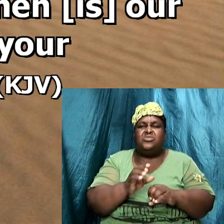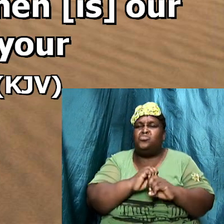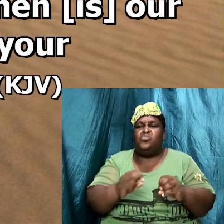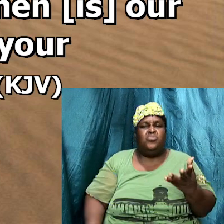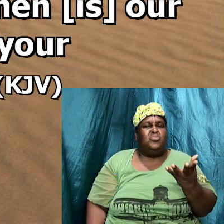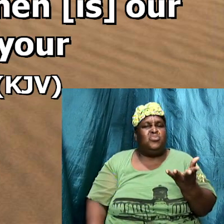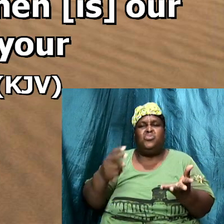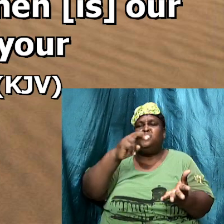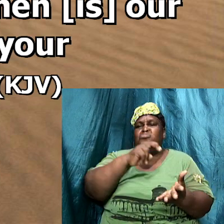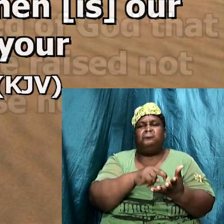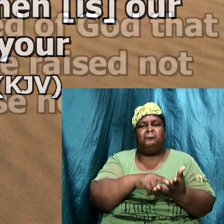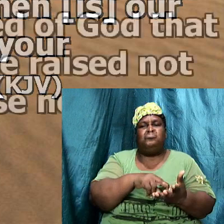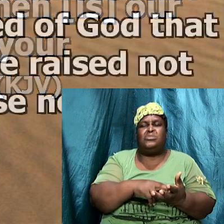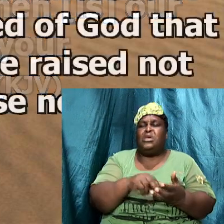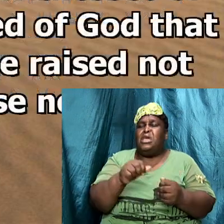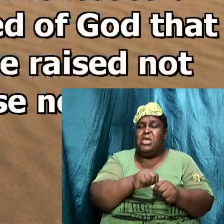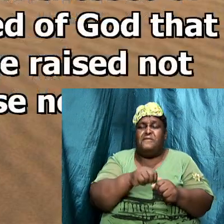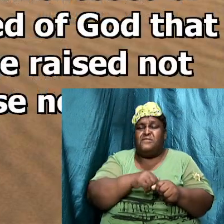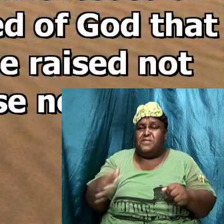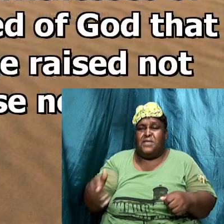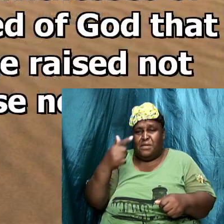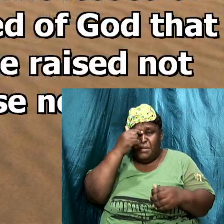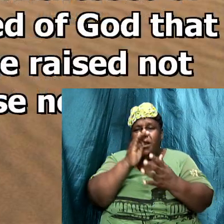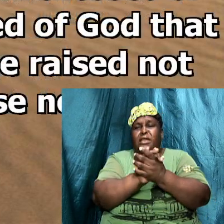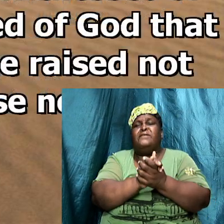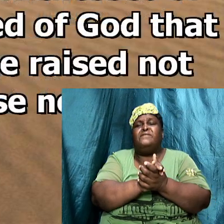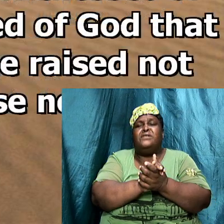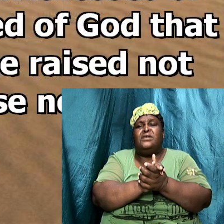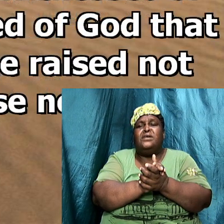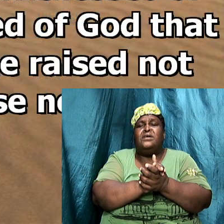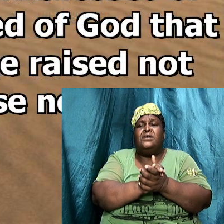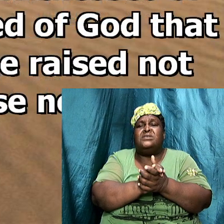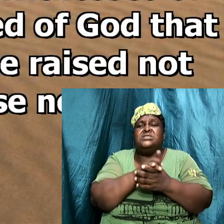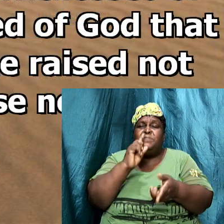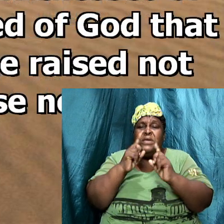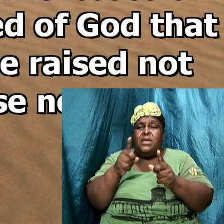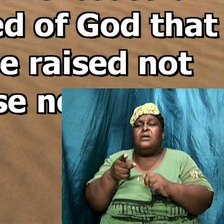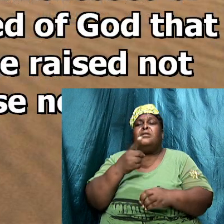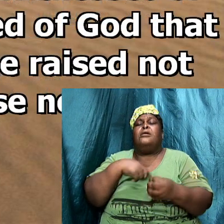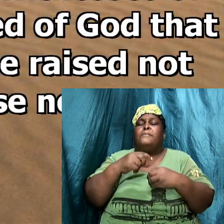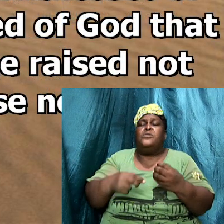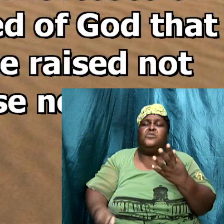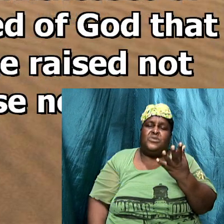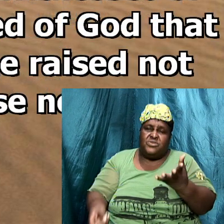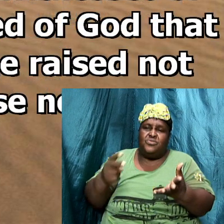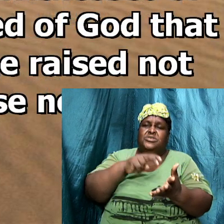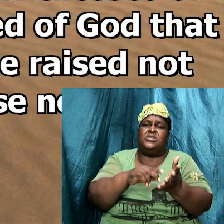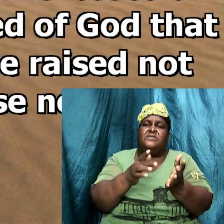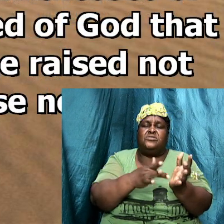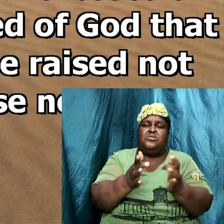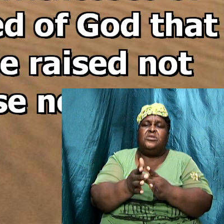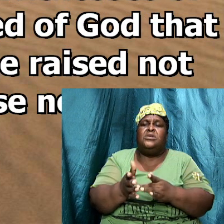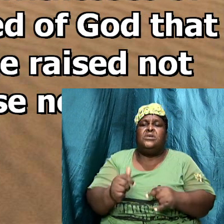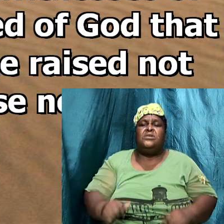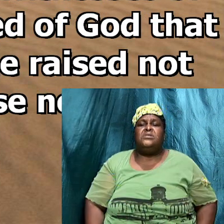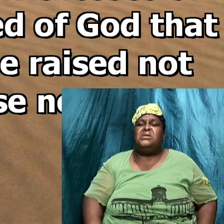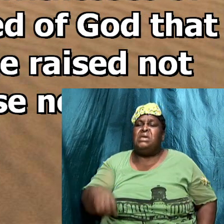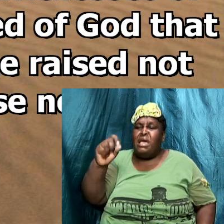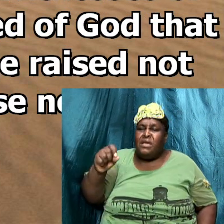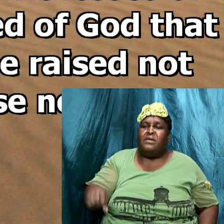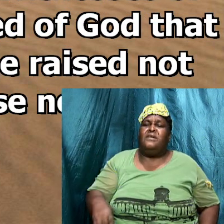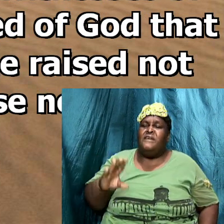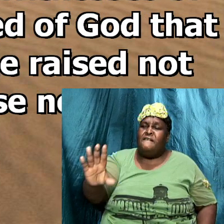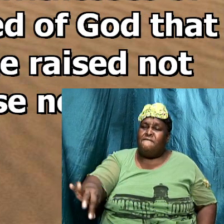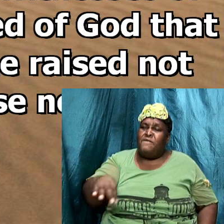is hinged upon that yeah and we are found false witnesses of